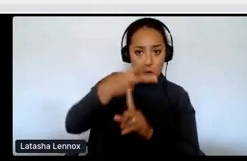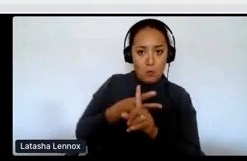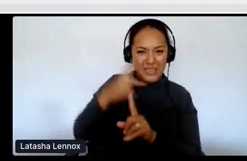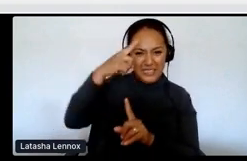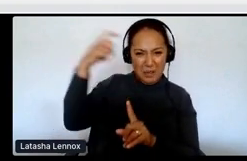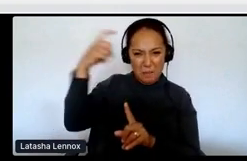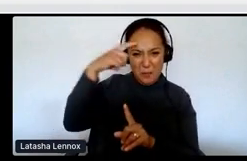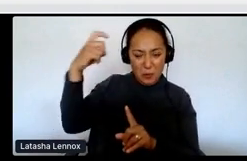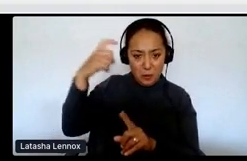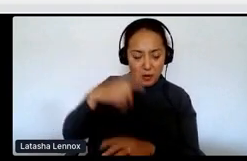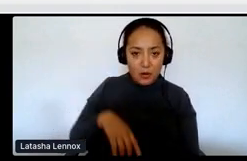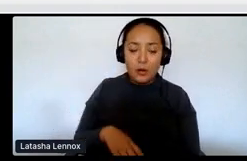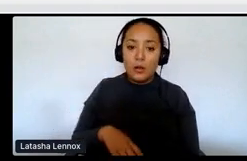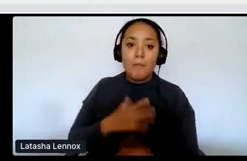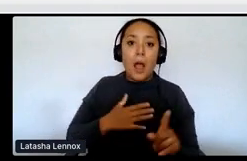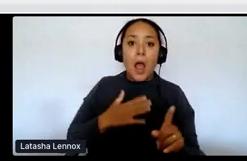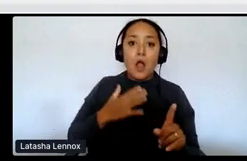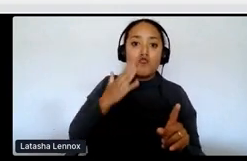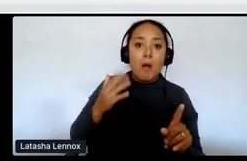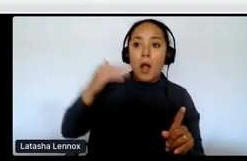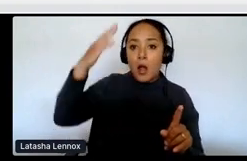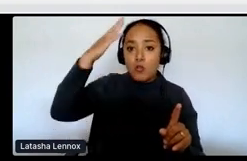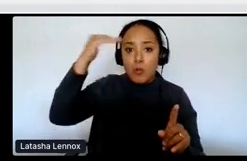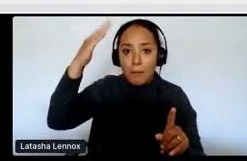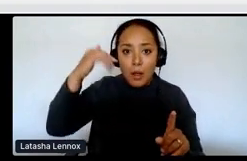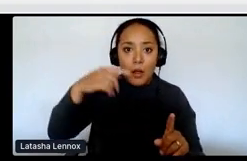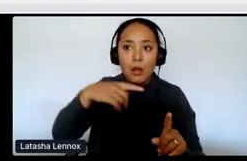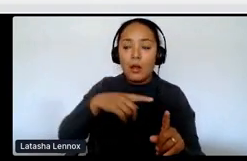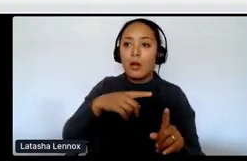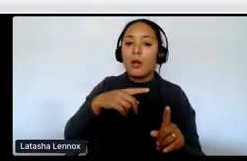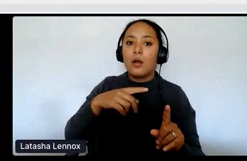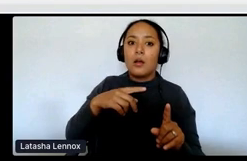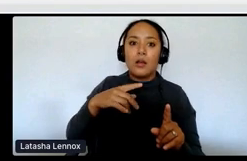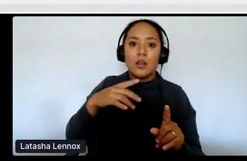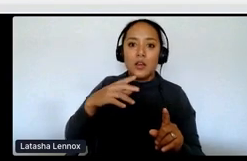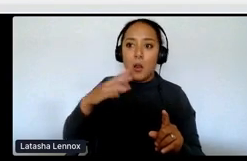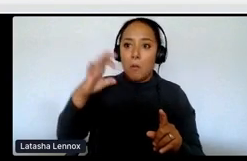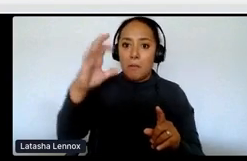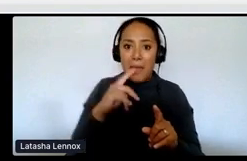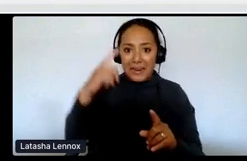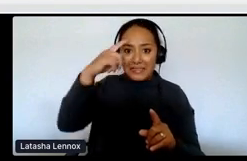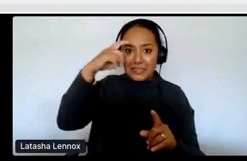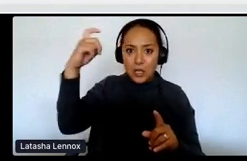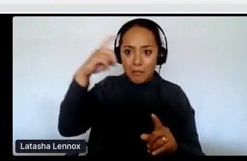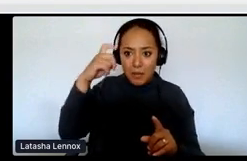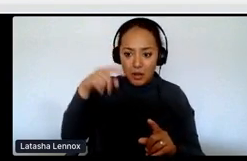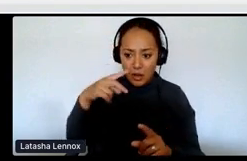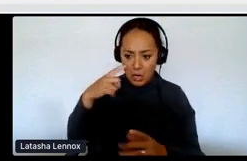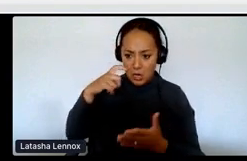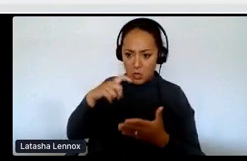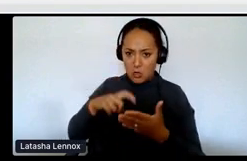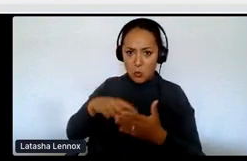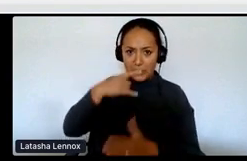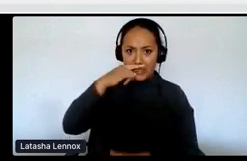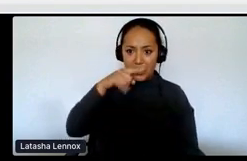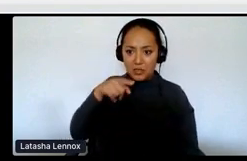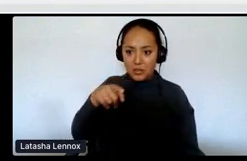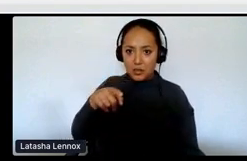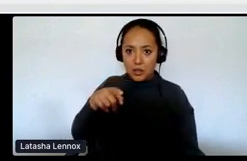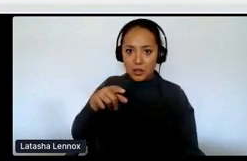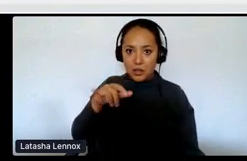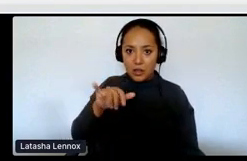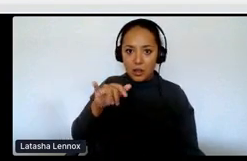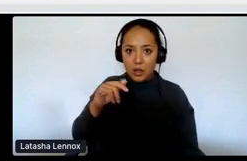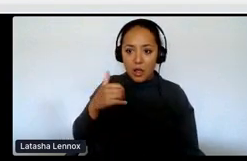And when my grandparents were receiving, having their kids come back in the summer, they were noticing how traumatized they were.